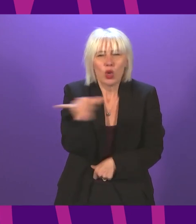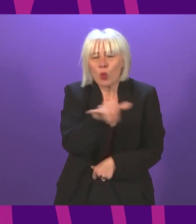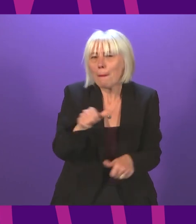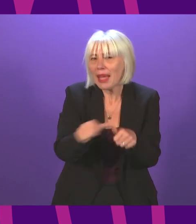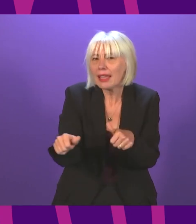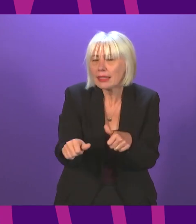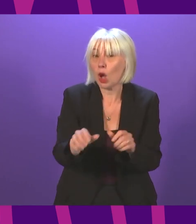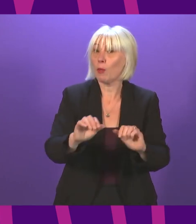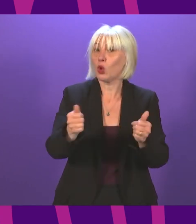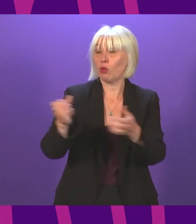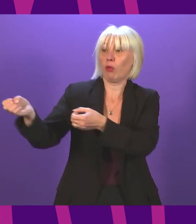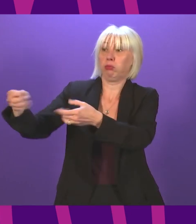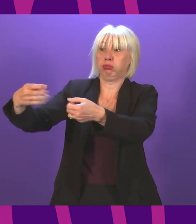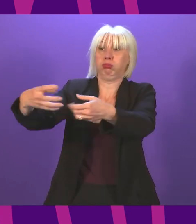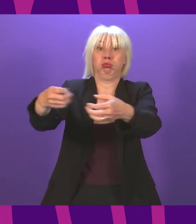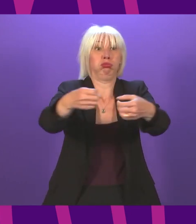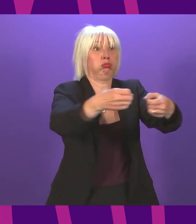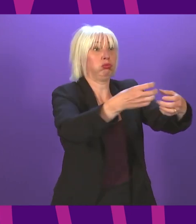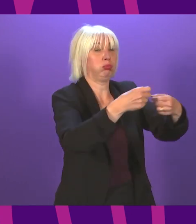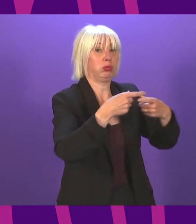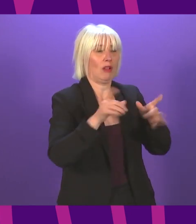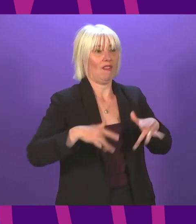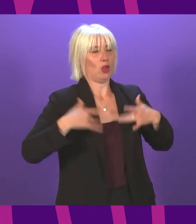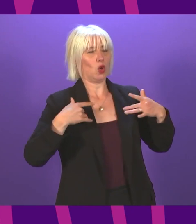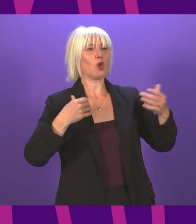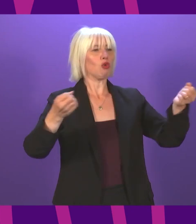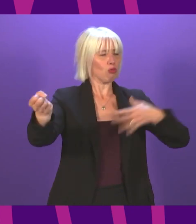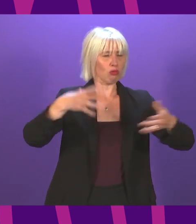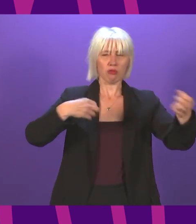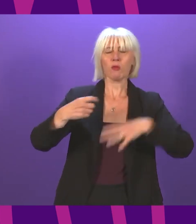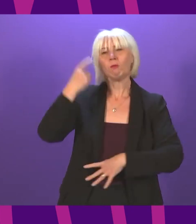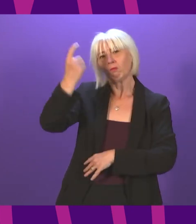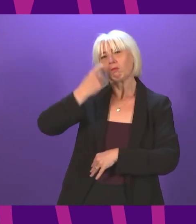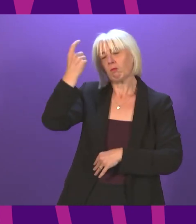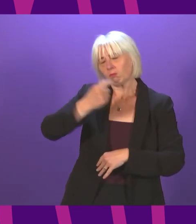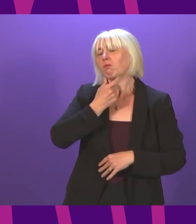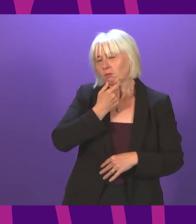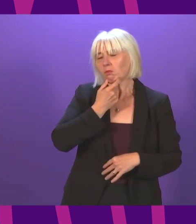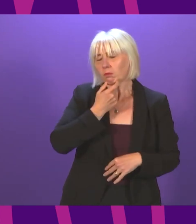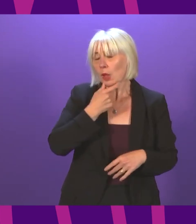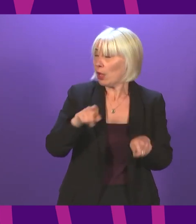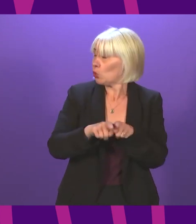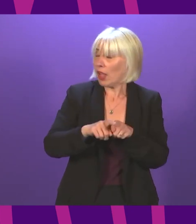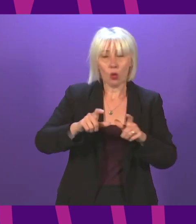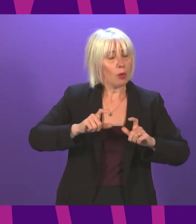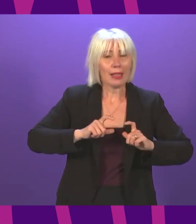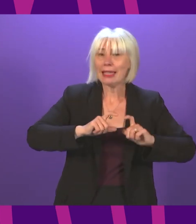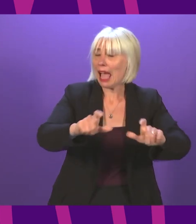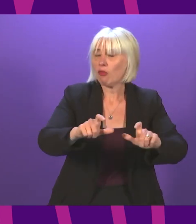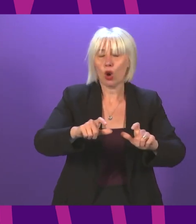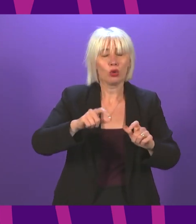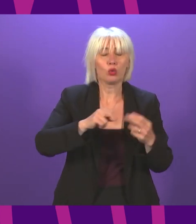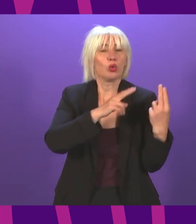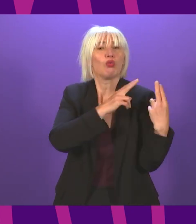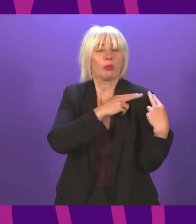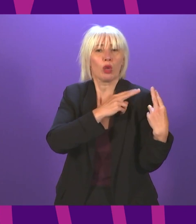and contributions from across the range of perspectives on that. Of course, we will continue to take responsible decisions